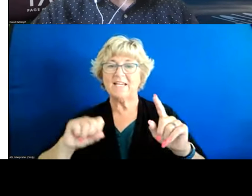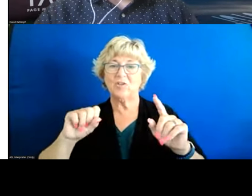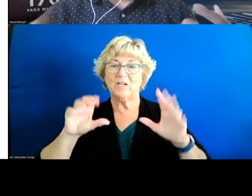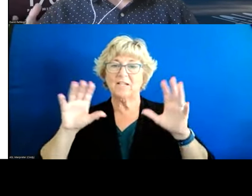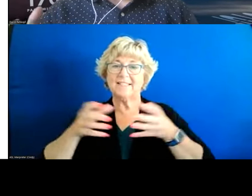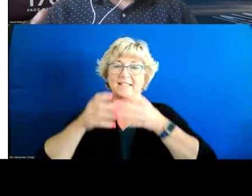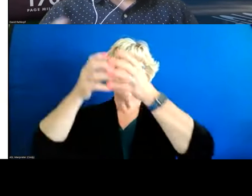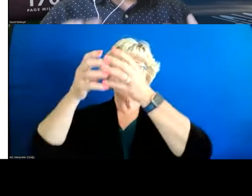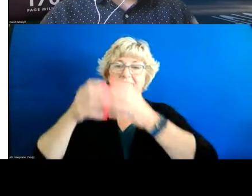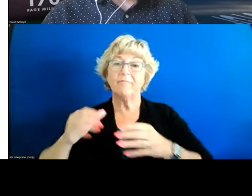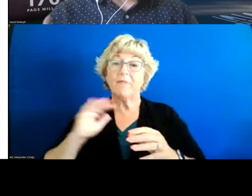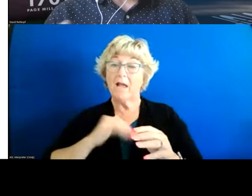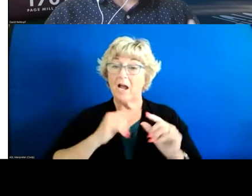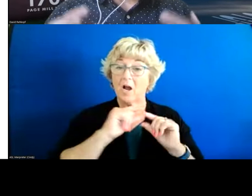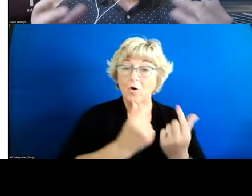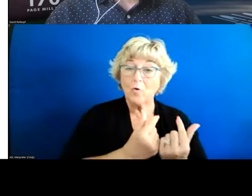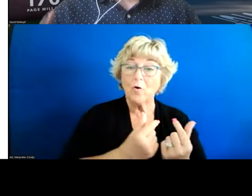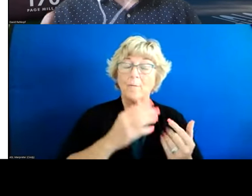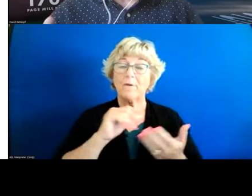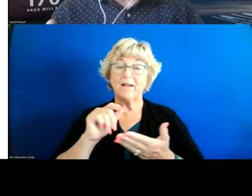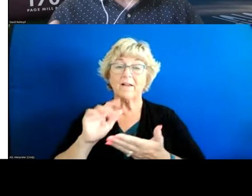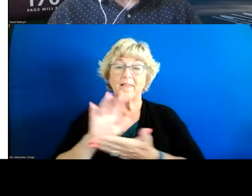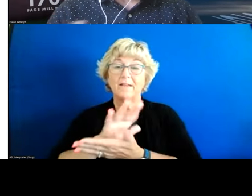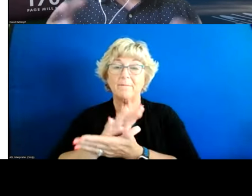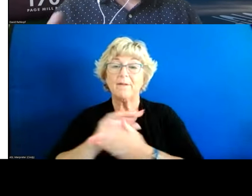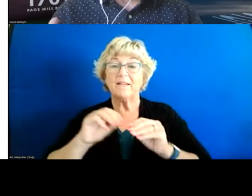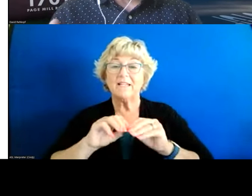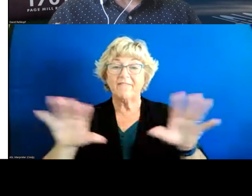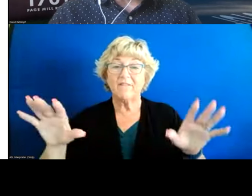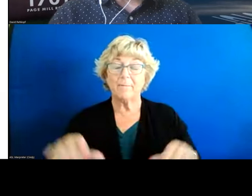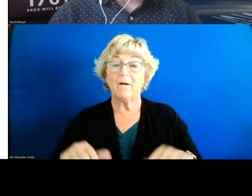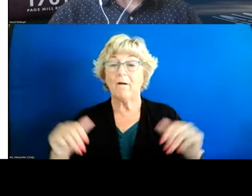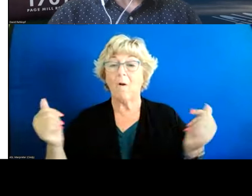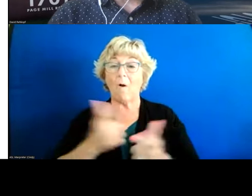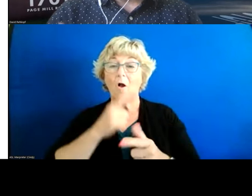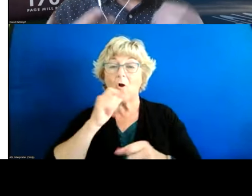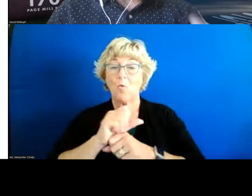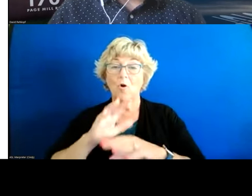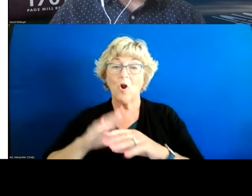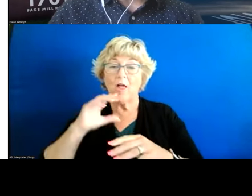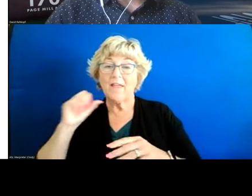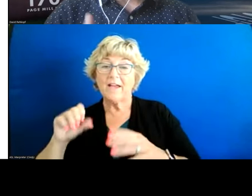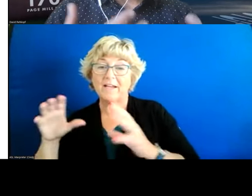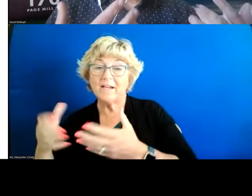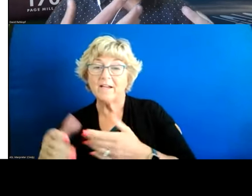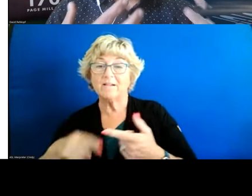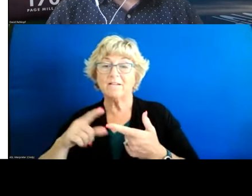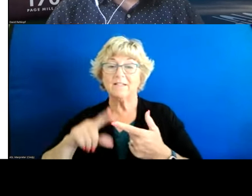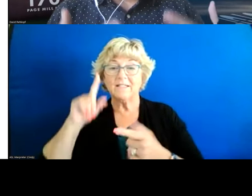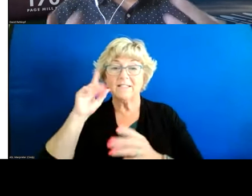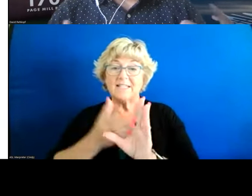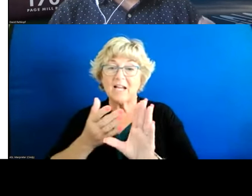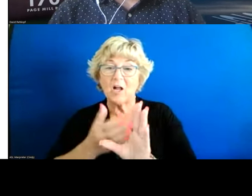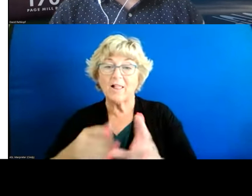uh in terms of our group and the literature which is a really interdisciplinary group everyone working on aging but in psychology and in